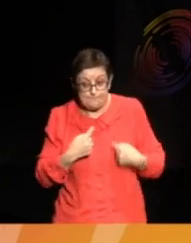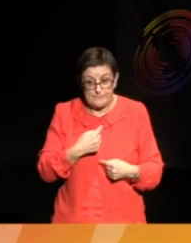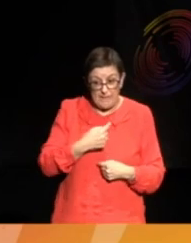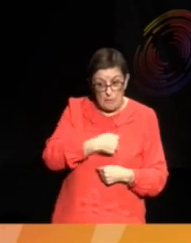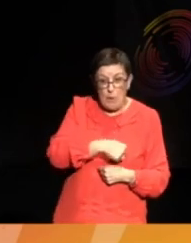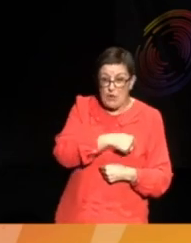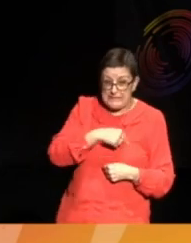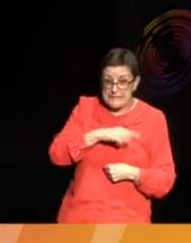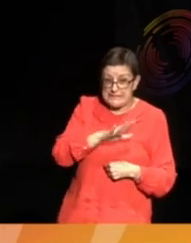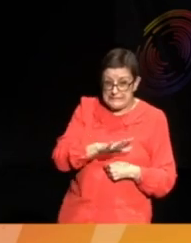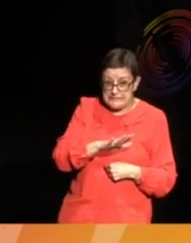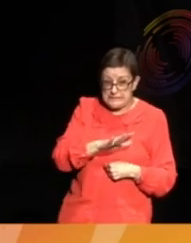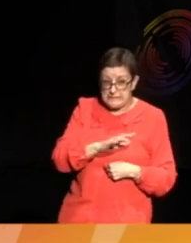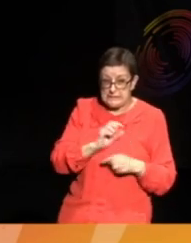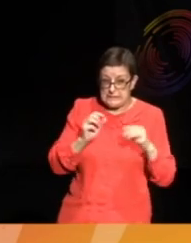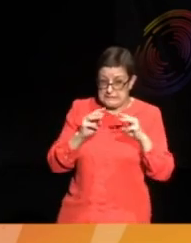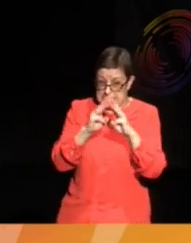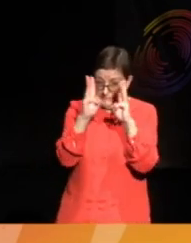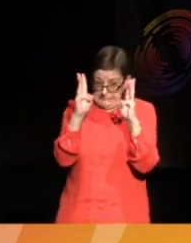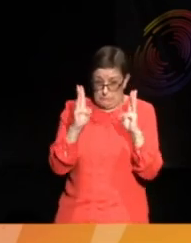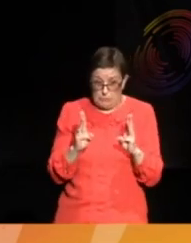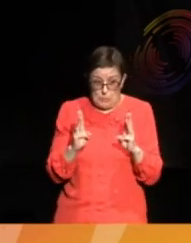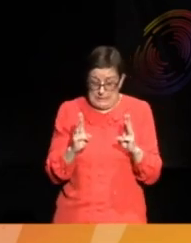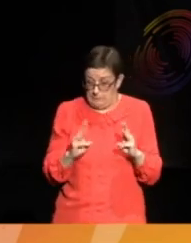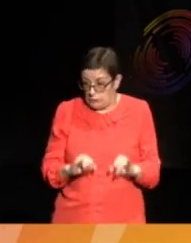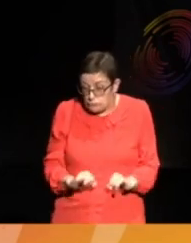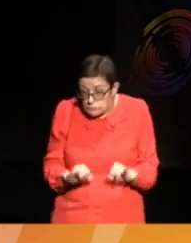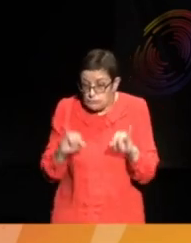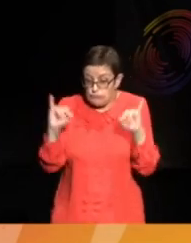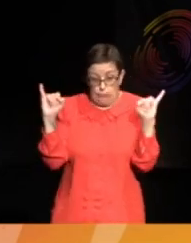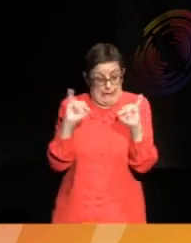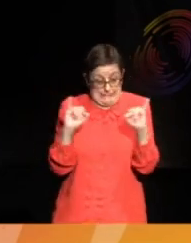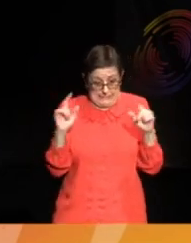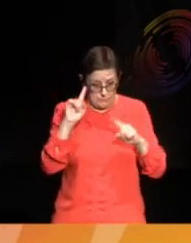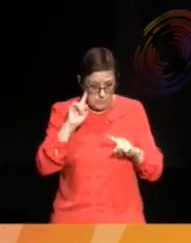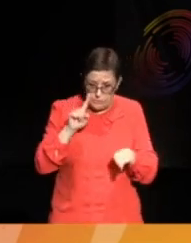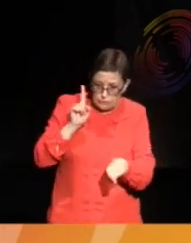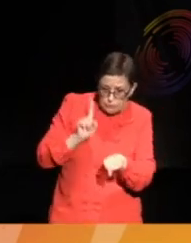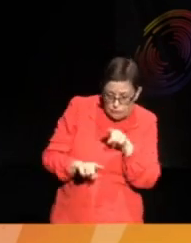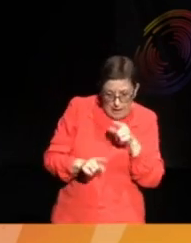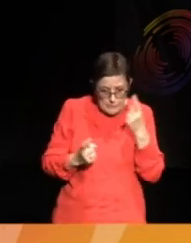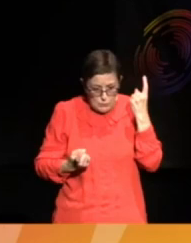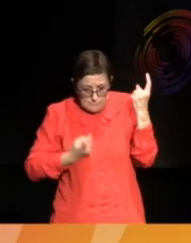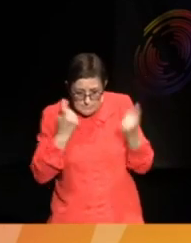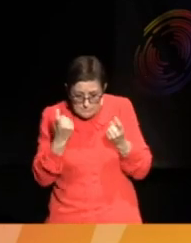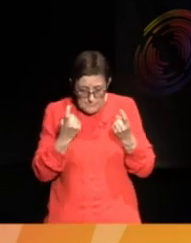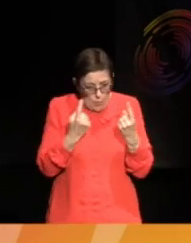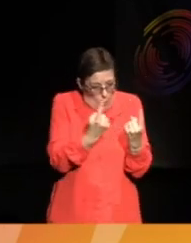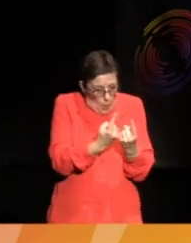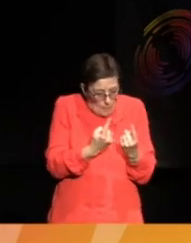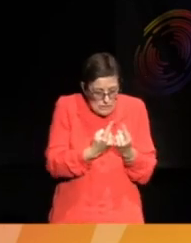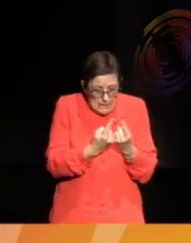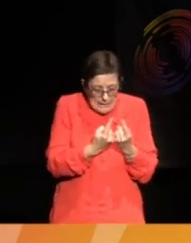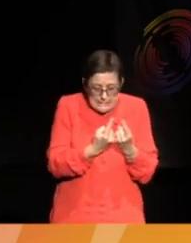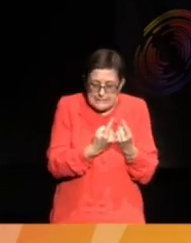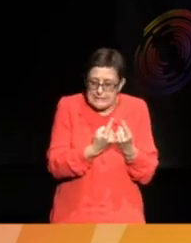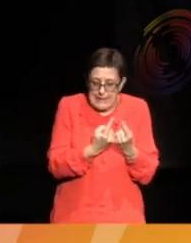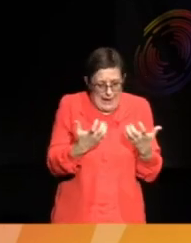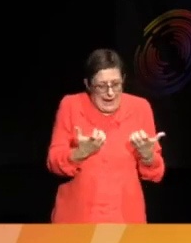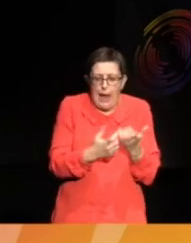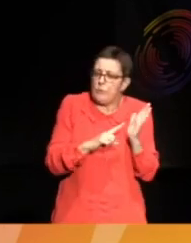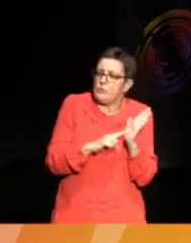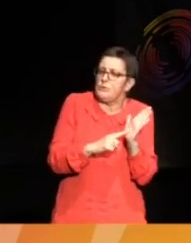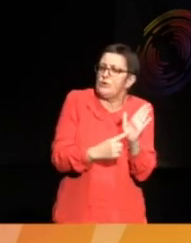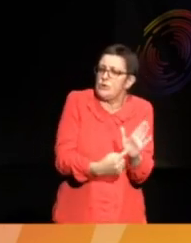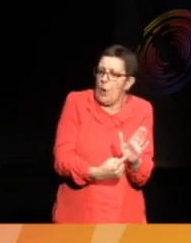are in a bit of a moment of existential crisis as they're really trying to reconcile themselves with